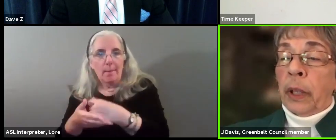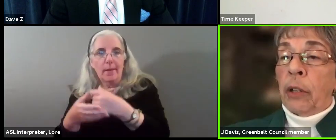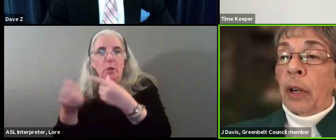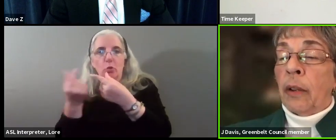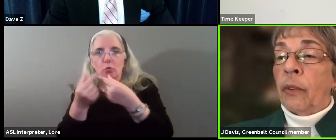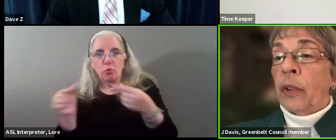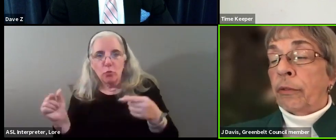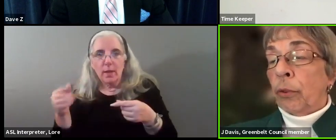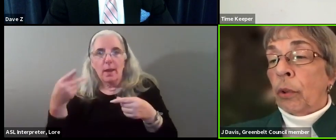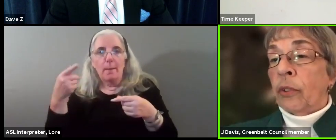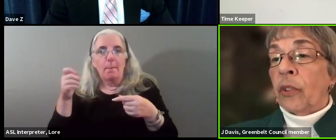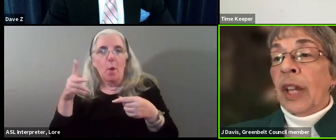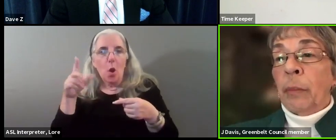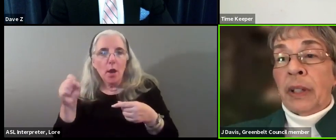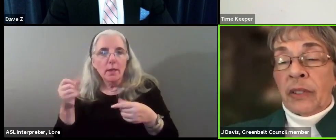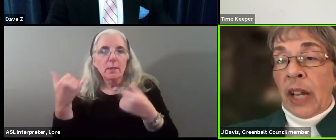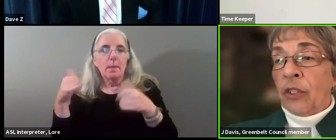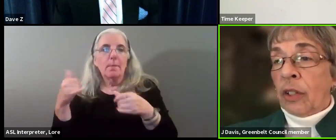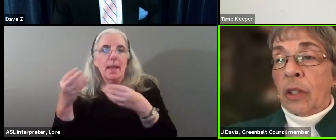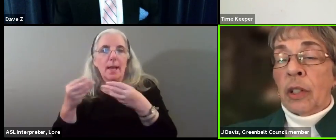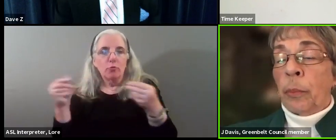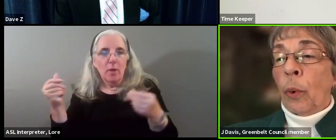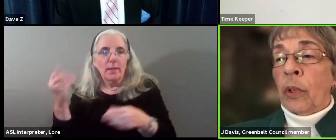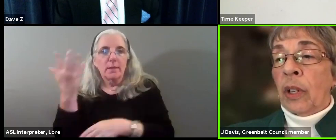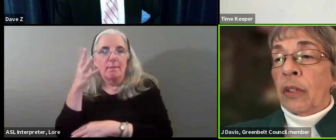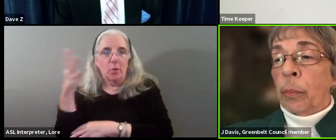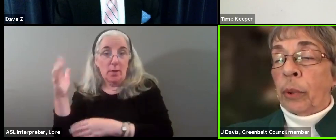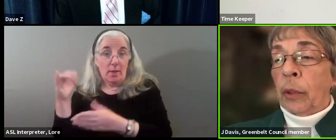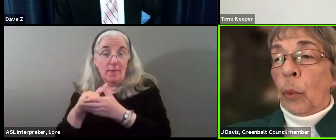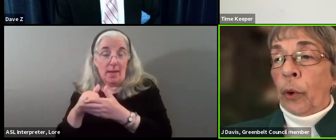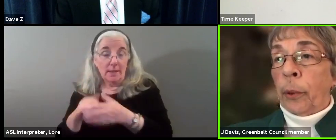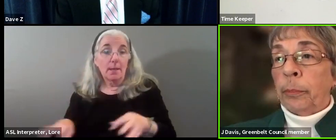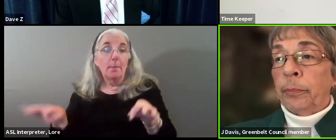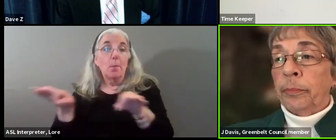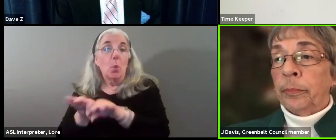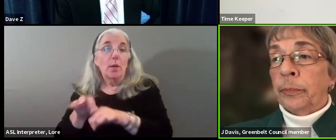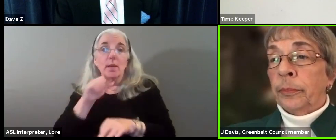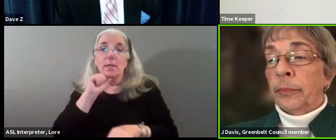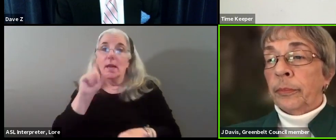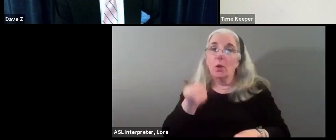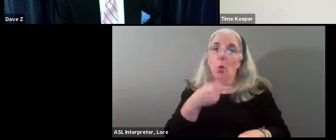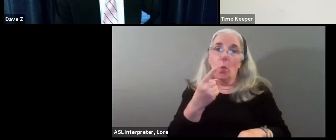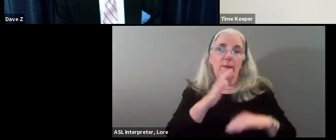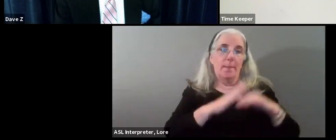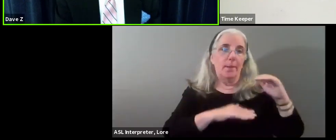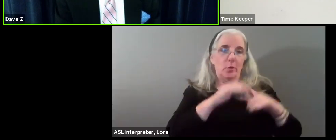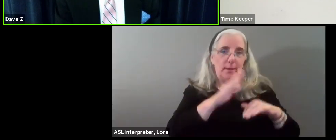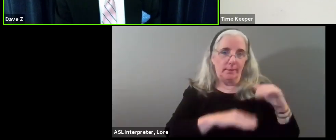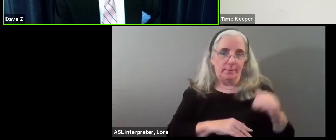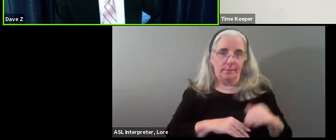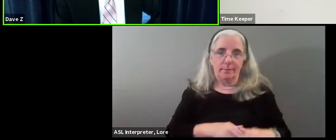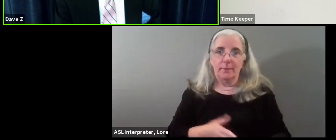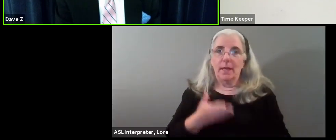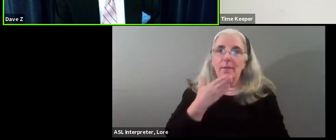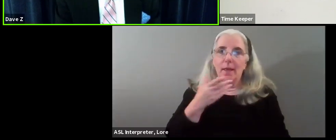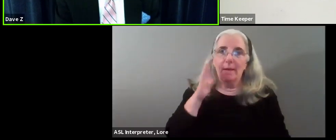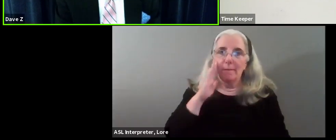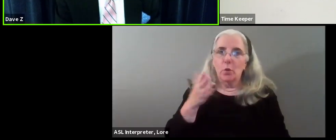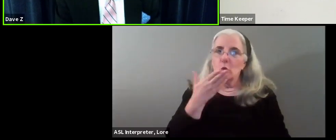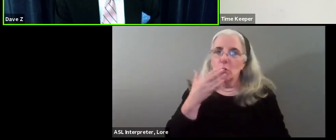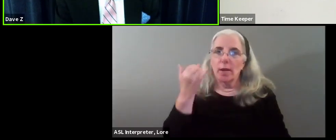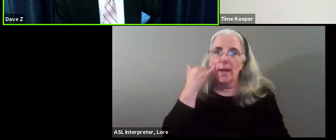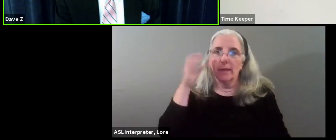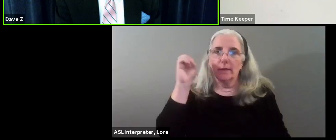parks, playgrounds, our forests, because that's just as important as the brick and mortar. Thank you for all of those thoughts,